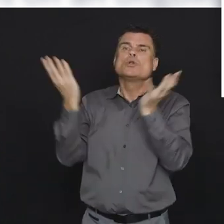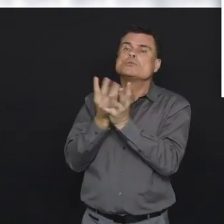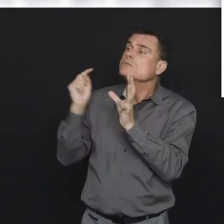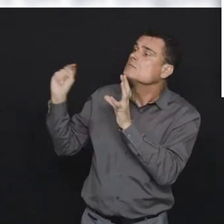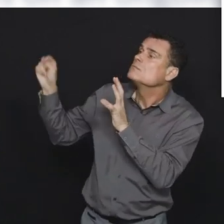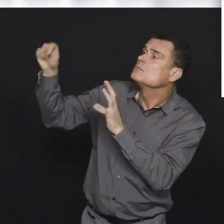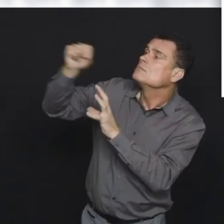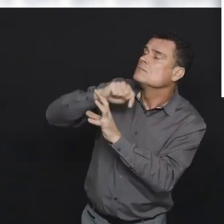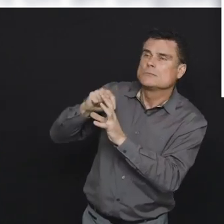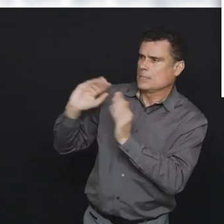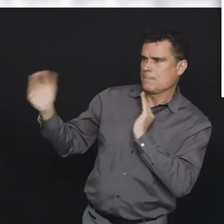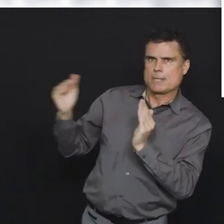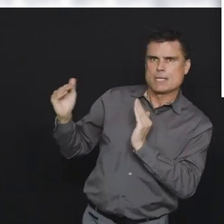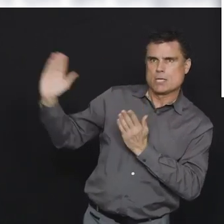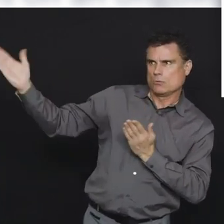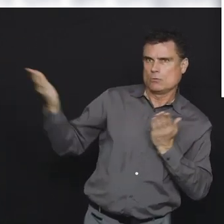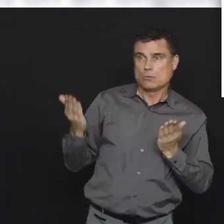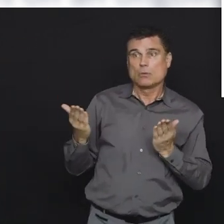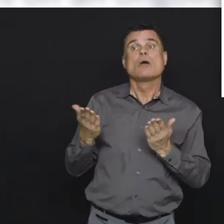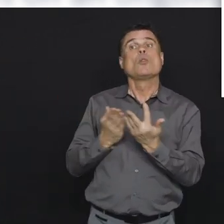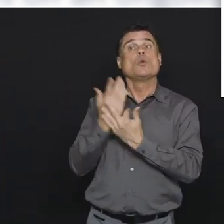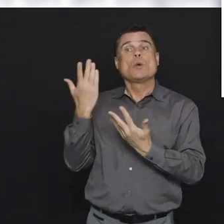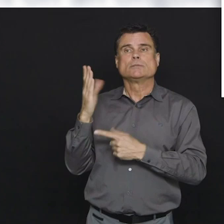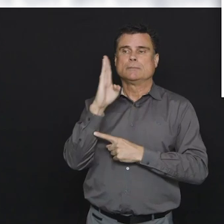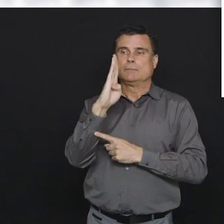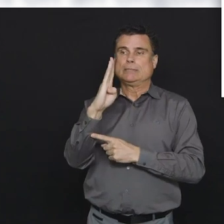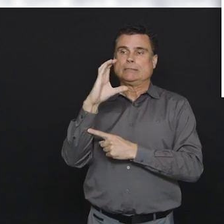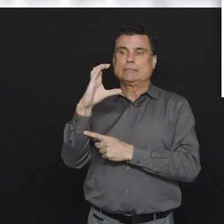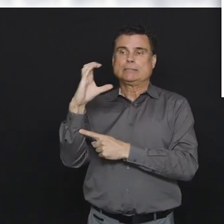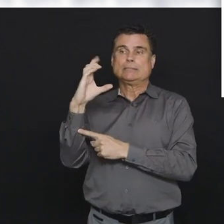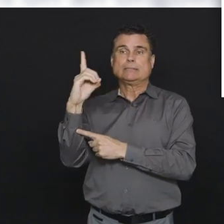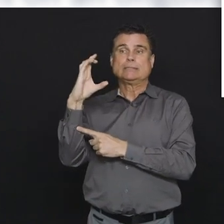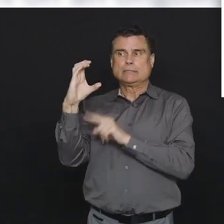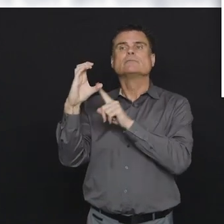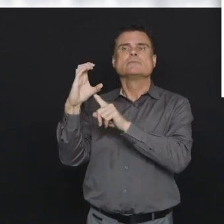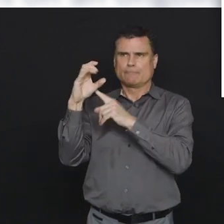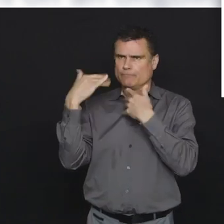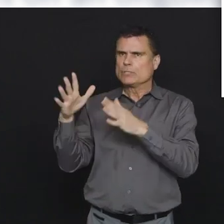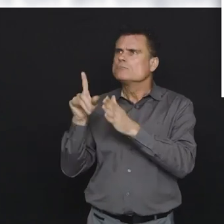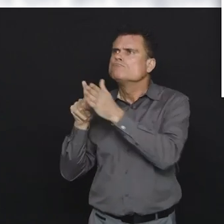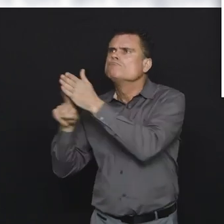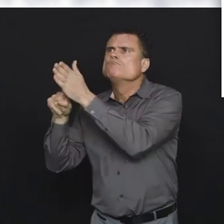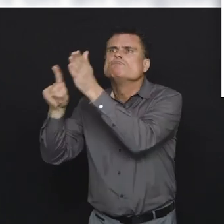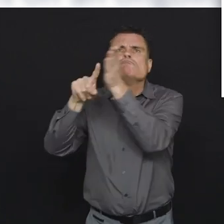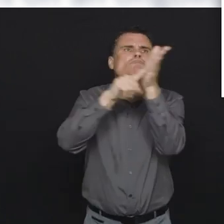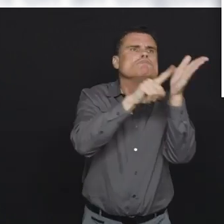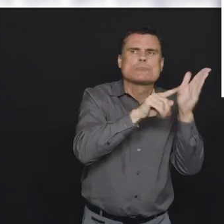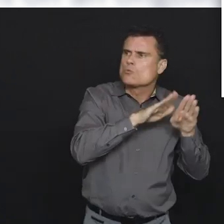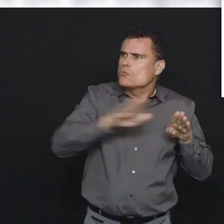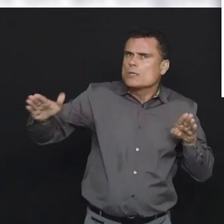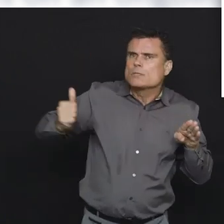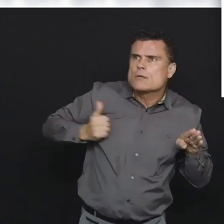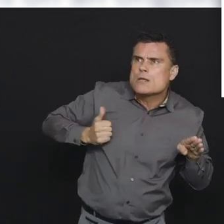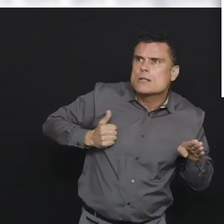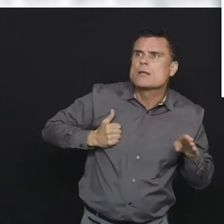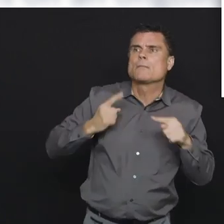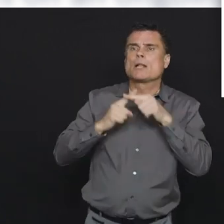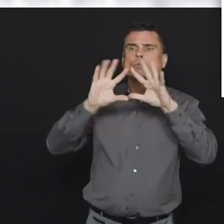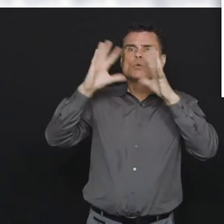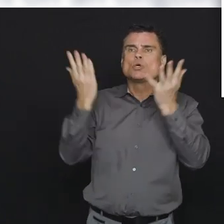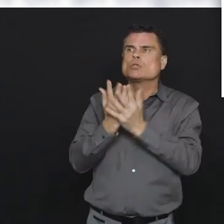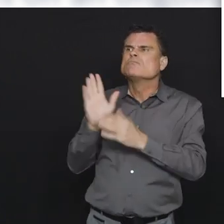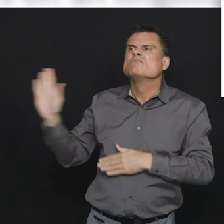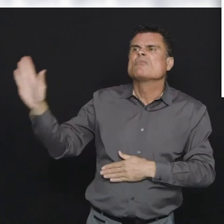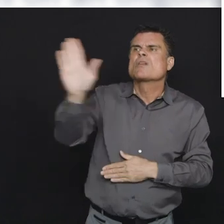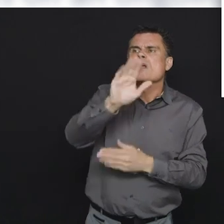have happened around the globe and the BC CDC has done most of this work and it is modelled around